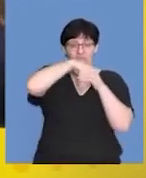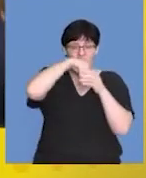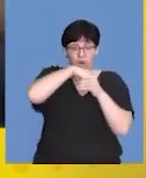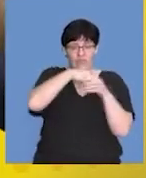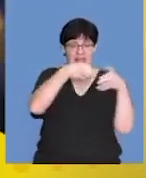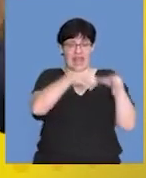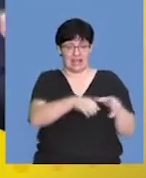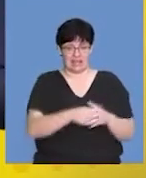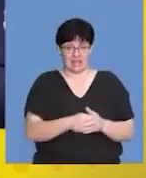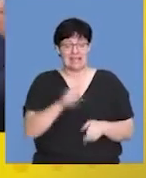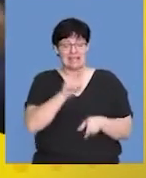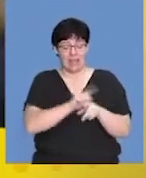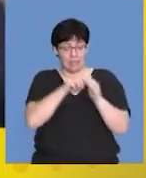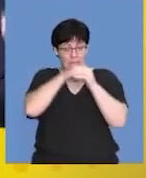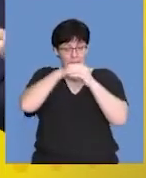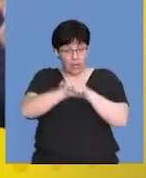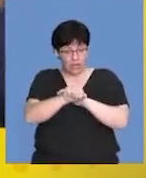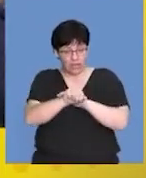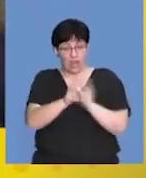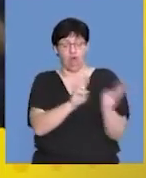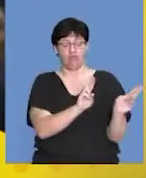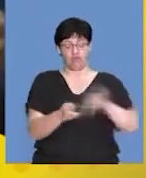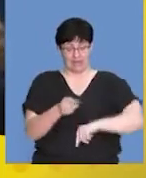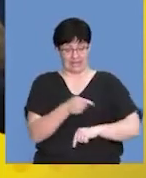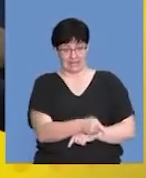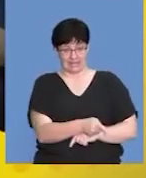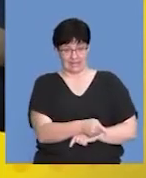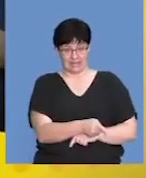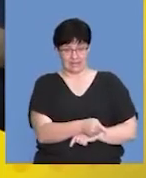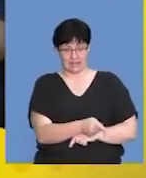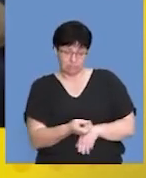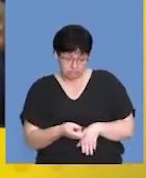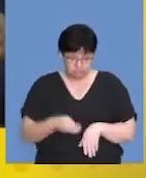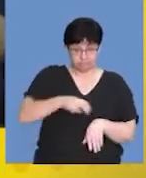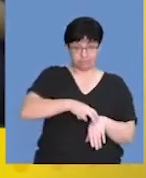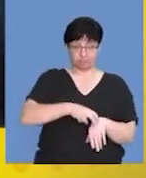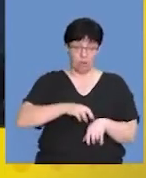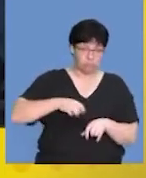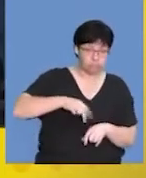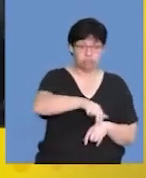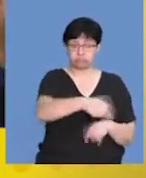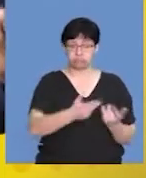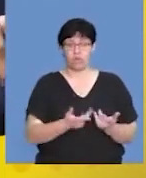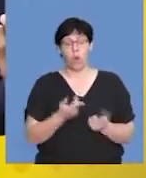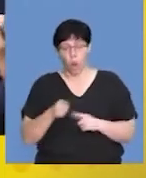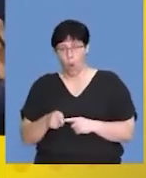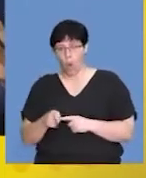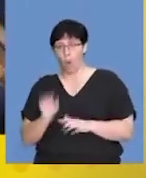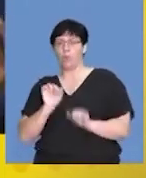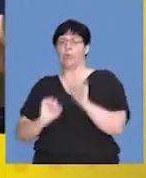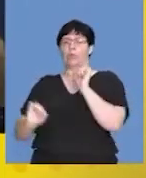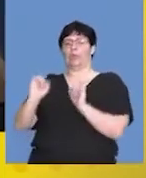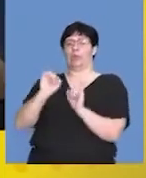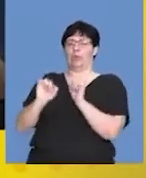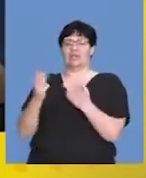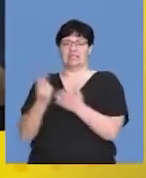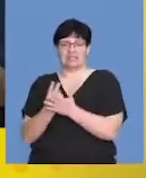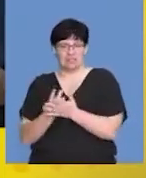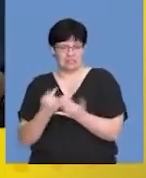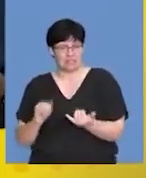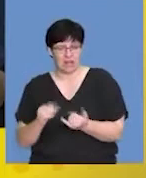and at the time of birth, the readiness of the young one to be able to be independent or